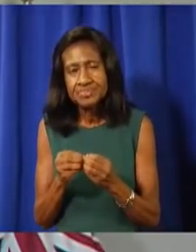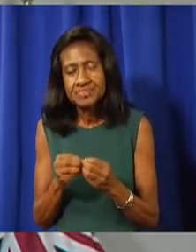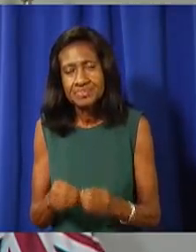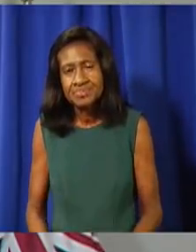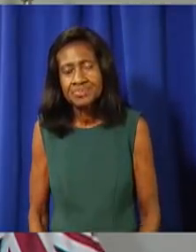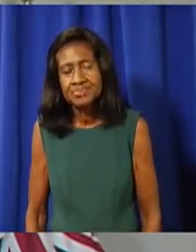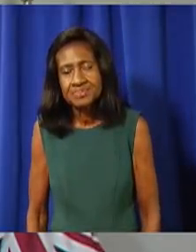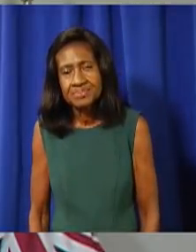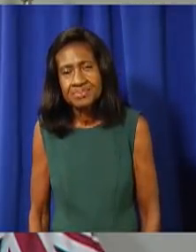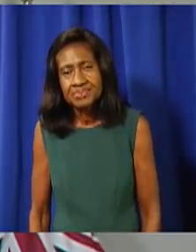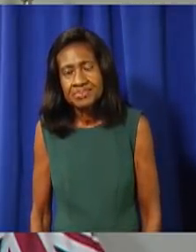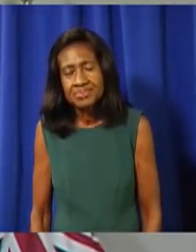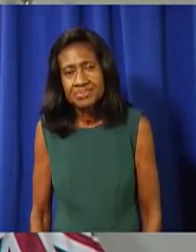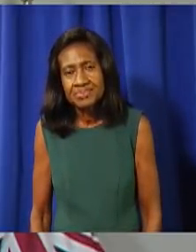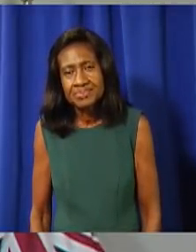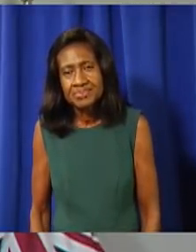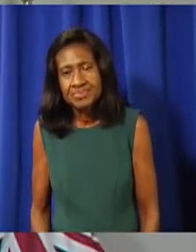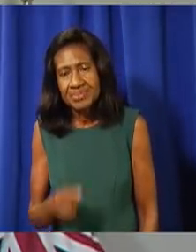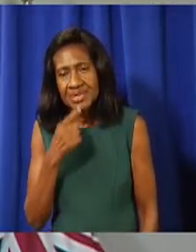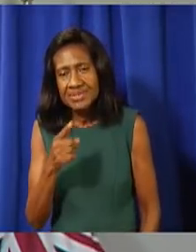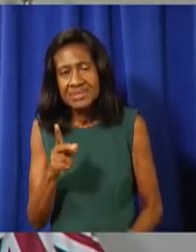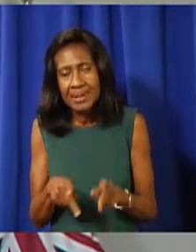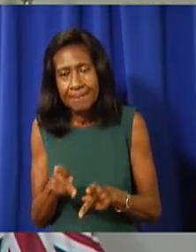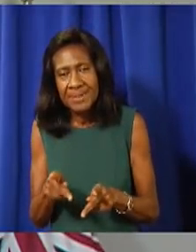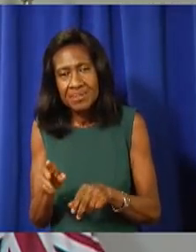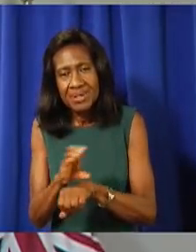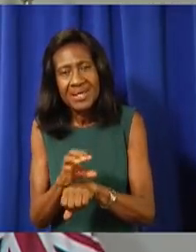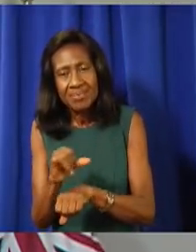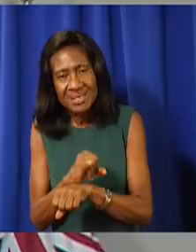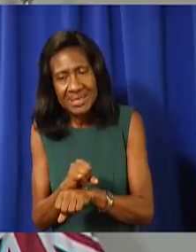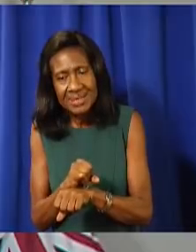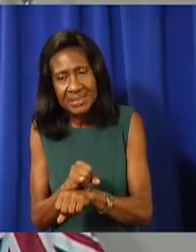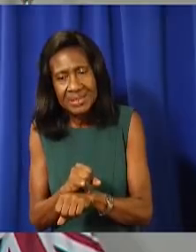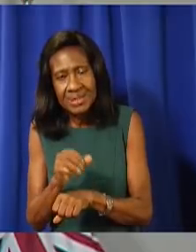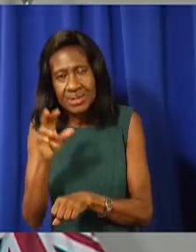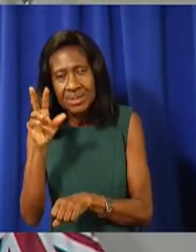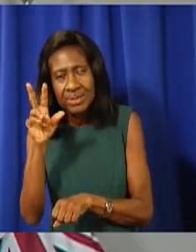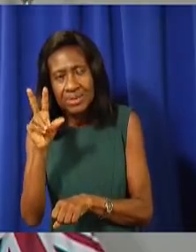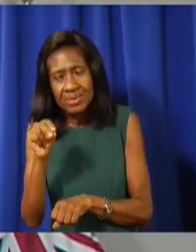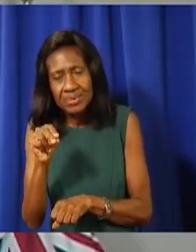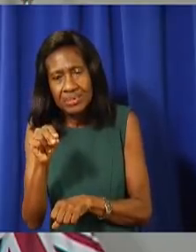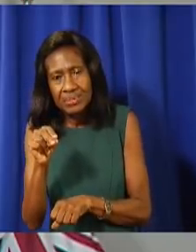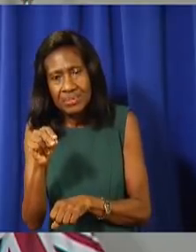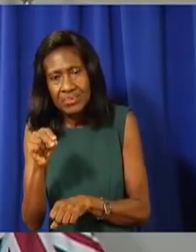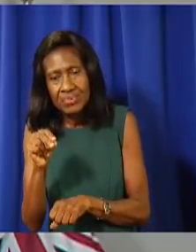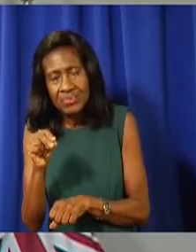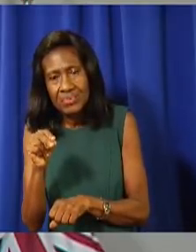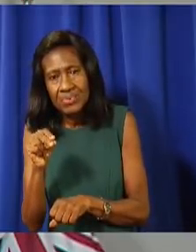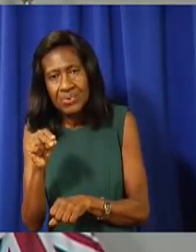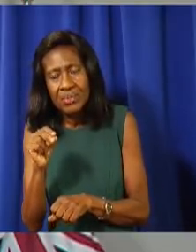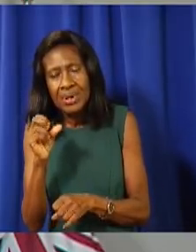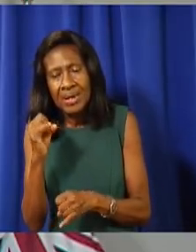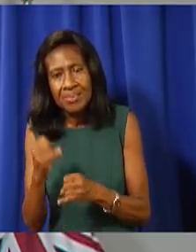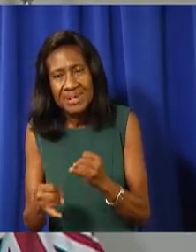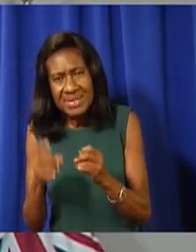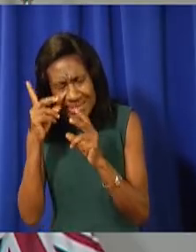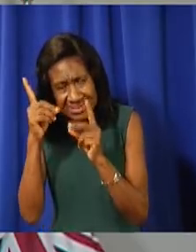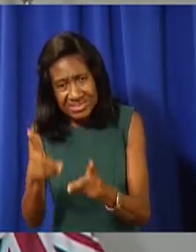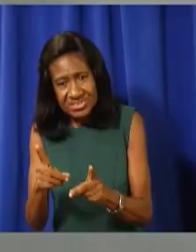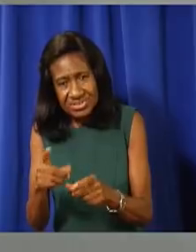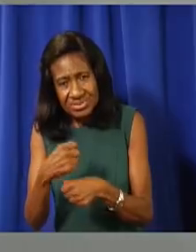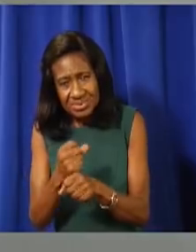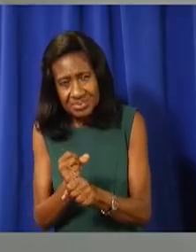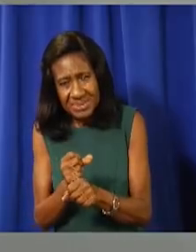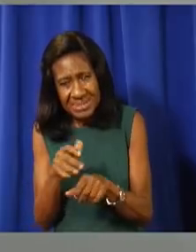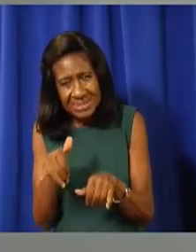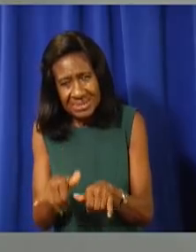um, just to summarize, to say to the people of the Cayman Islands, no finalized decision has been made yet and the government is committed